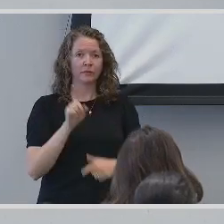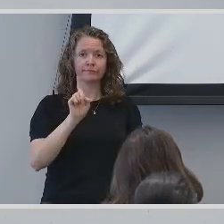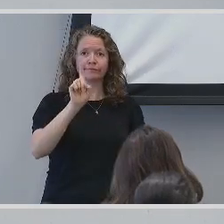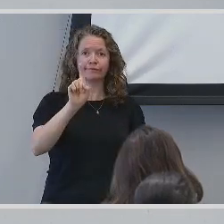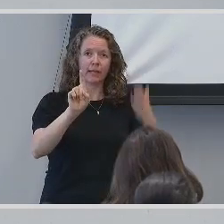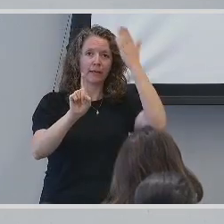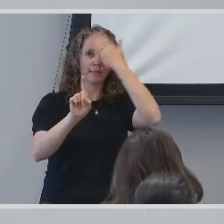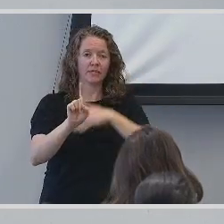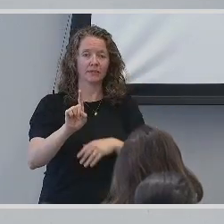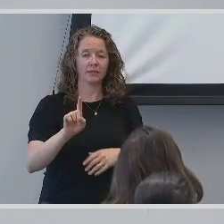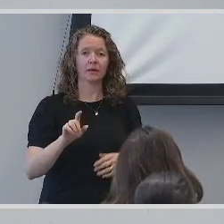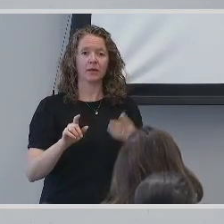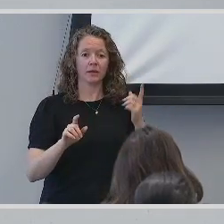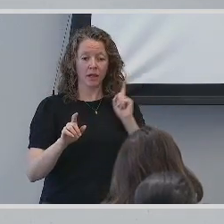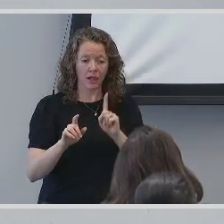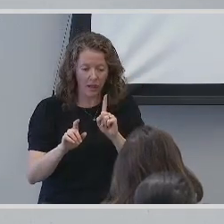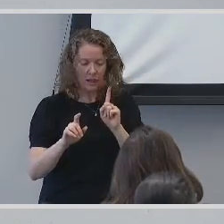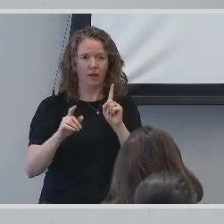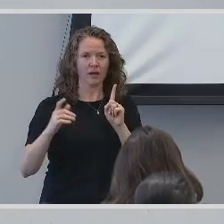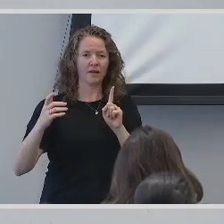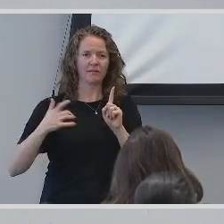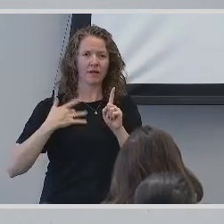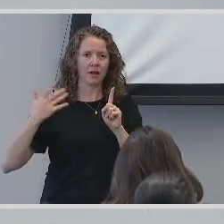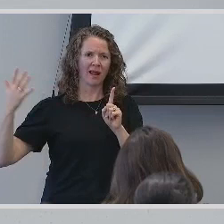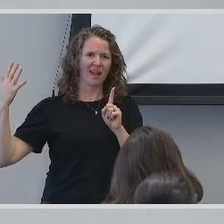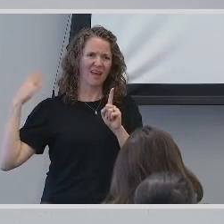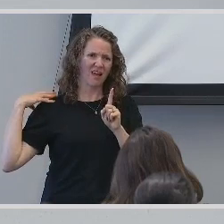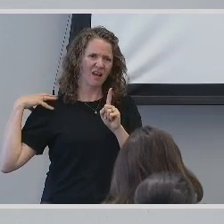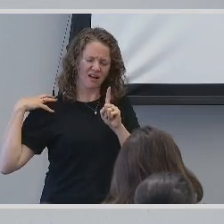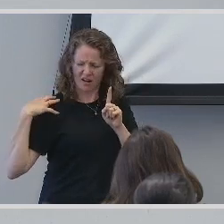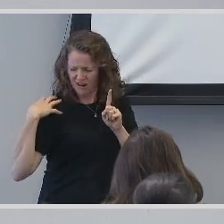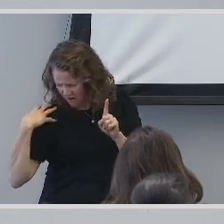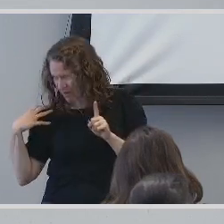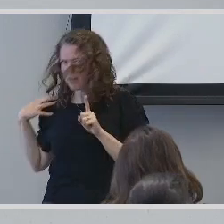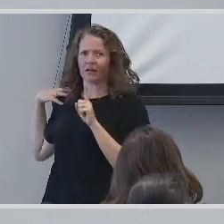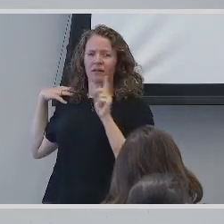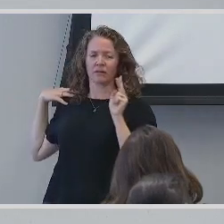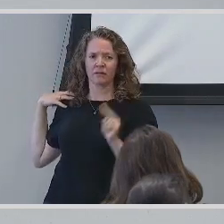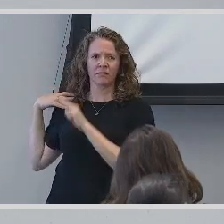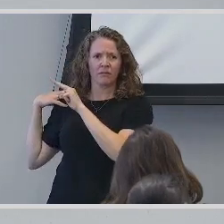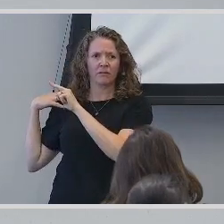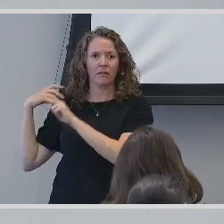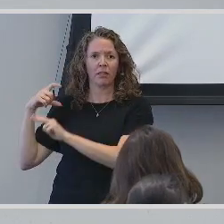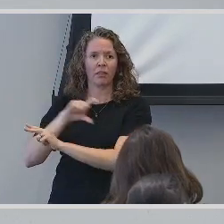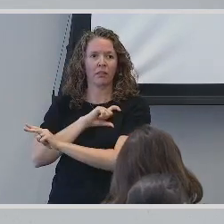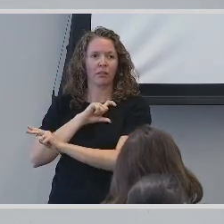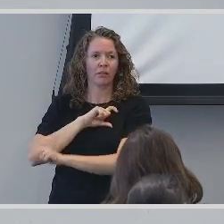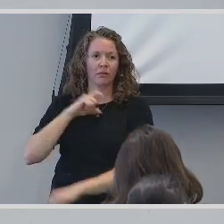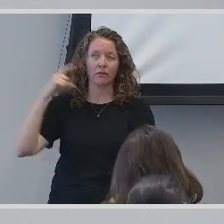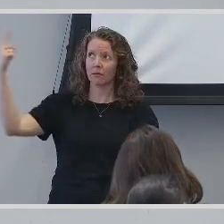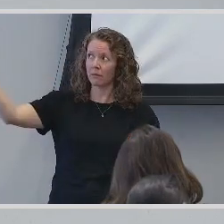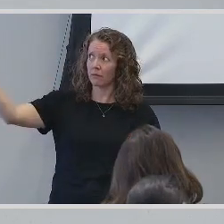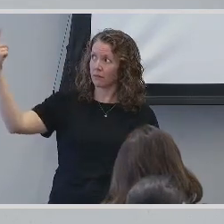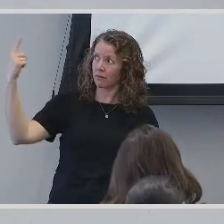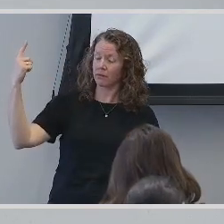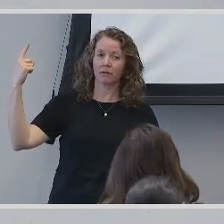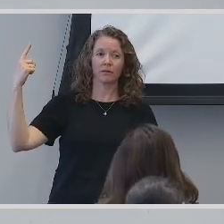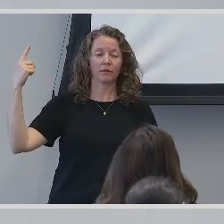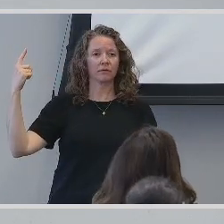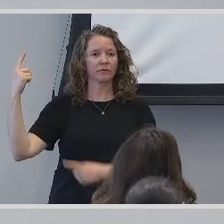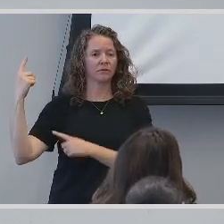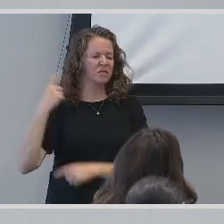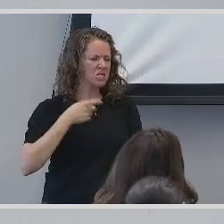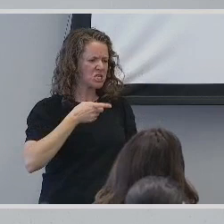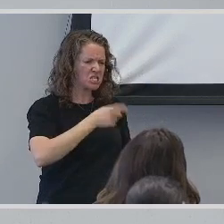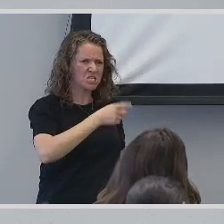my shoulder pulling me back. I spat around, b-worded. I did not expect to see a police officer. The officer